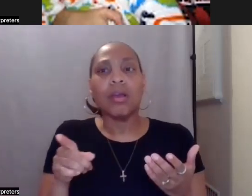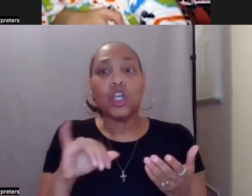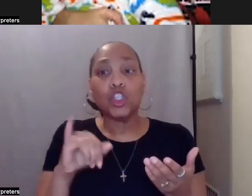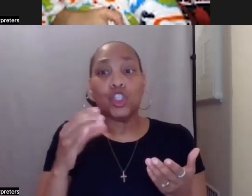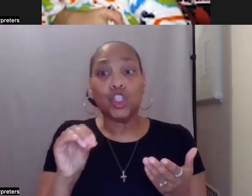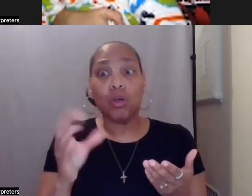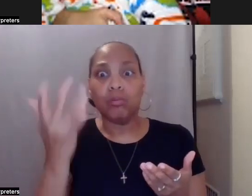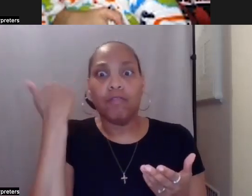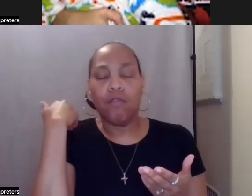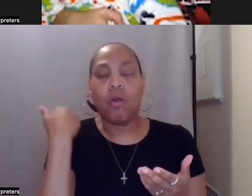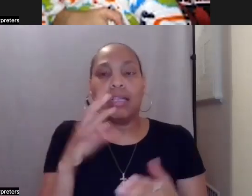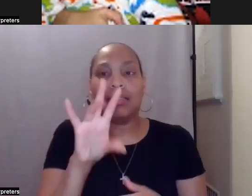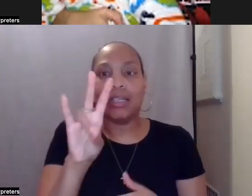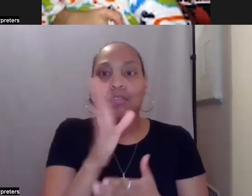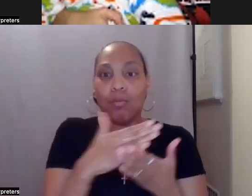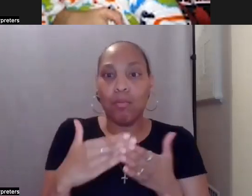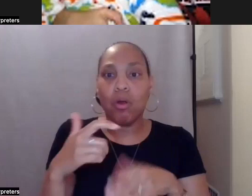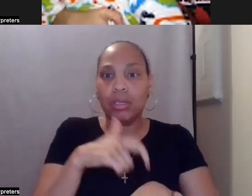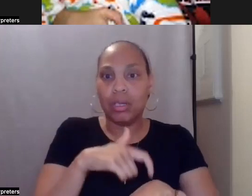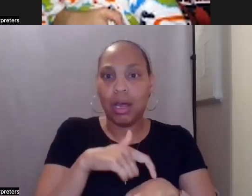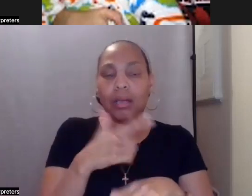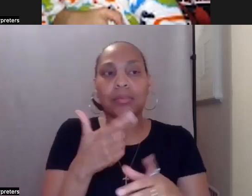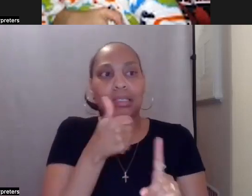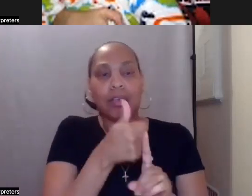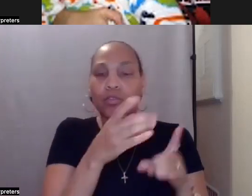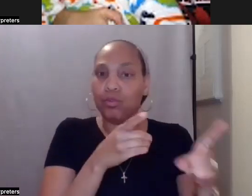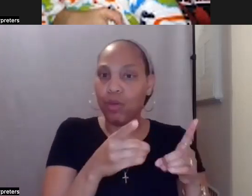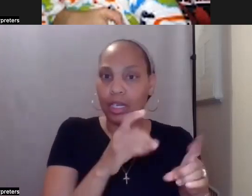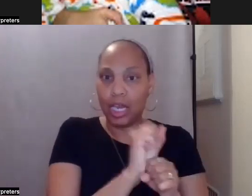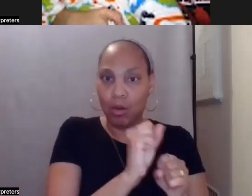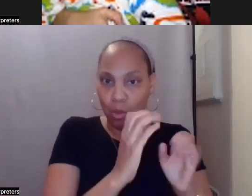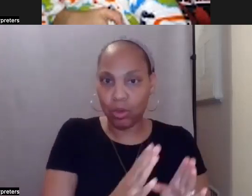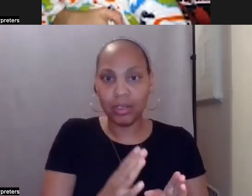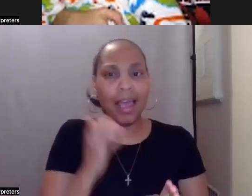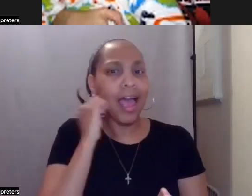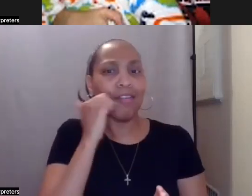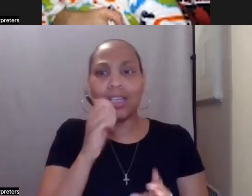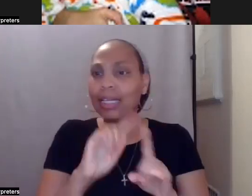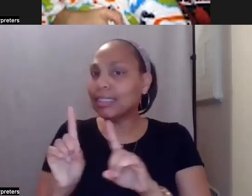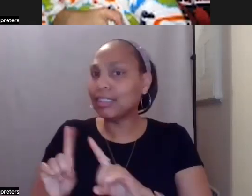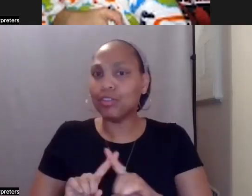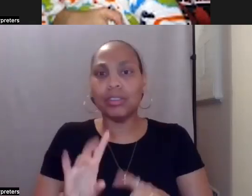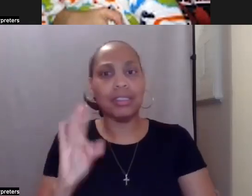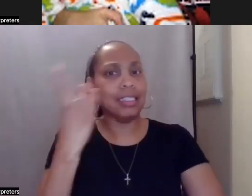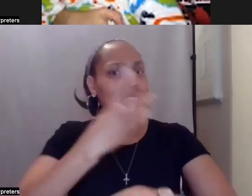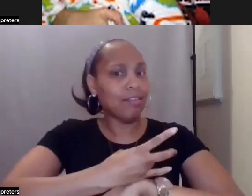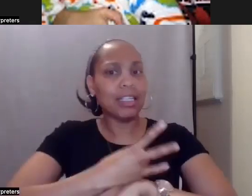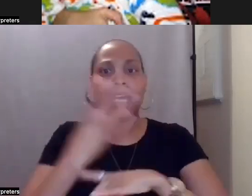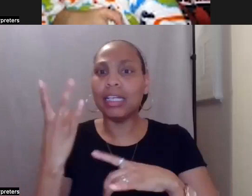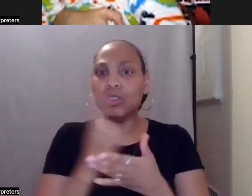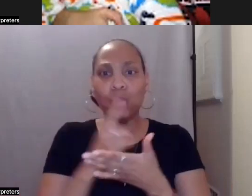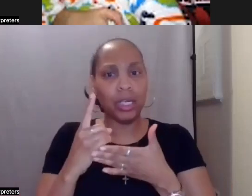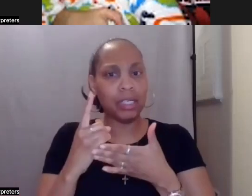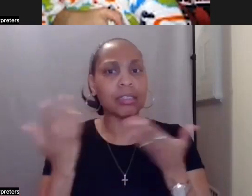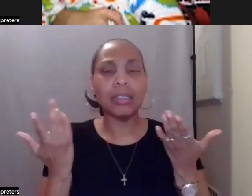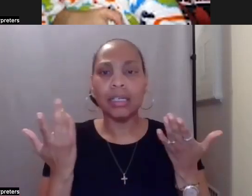have seven part-time self-directed employees and he did something different each day, um, seven days a week, often seeing two different